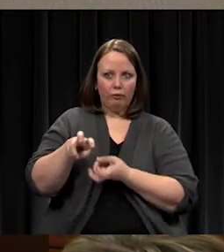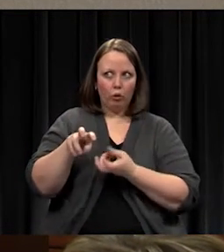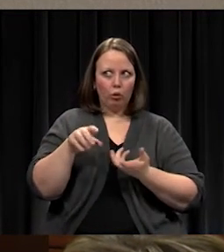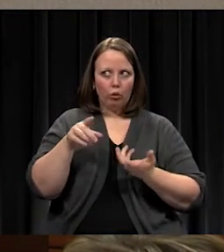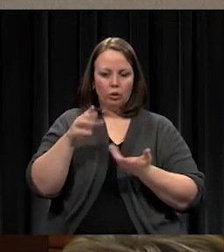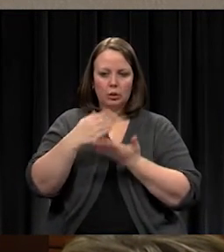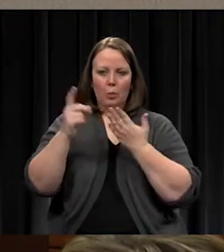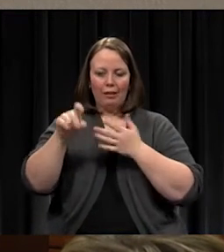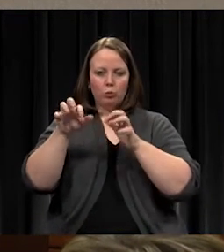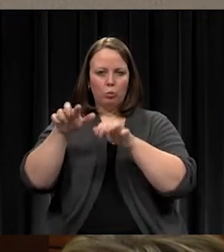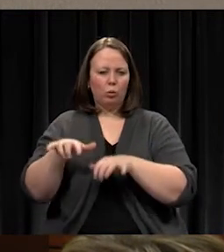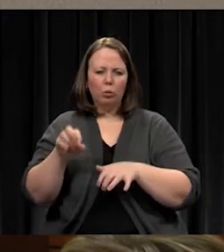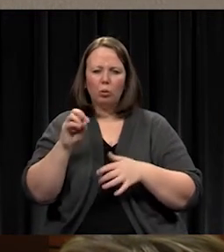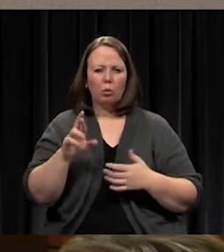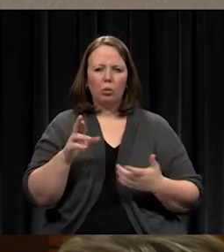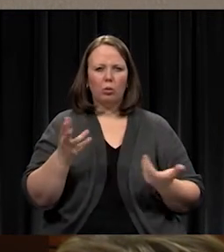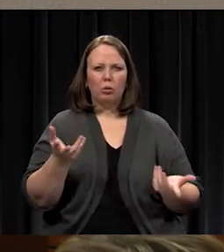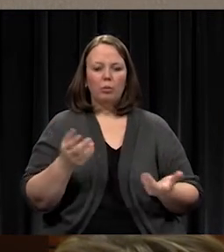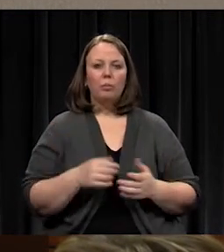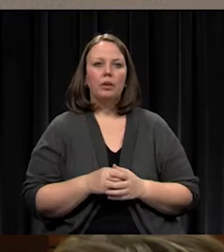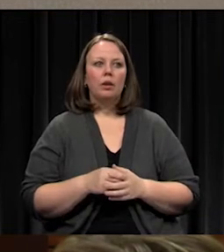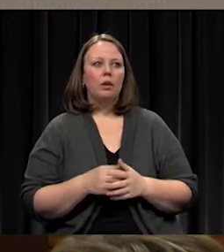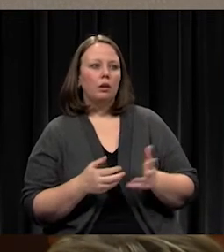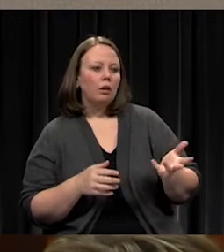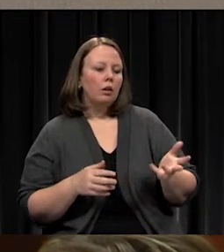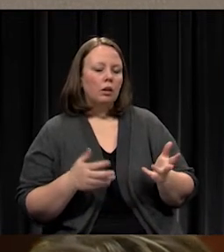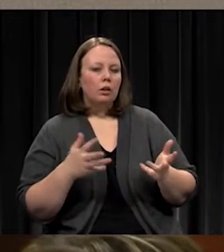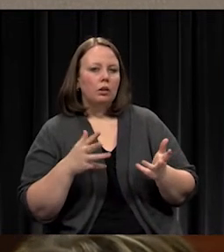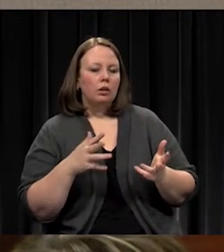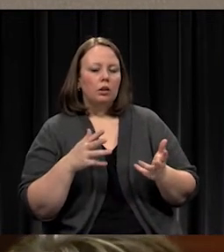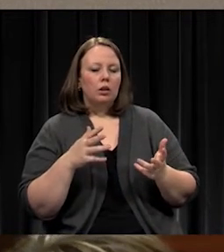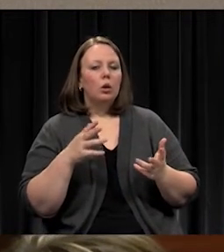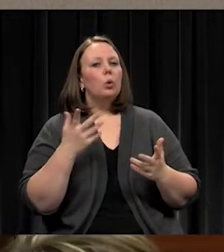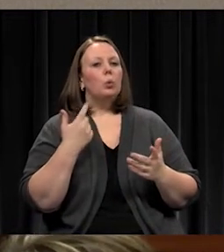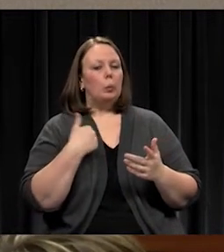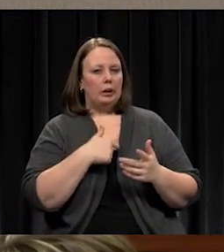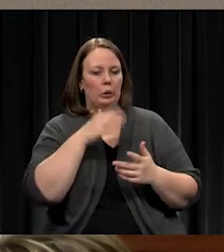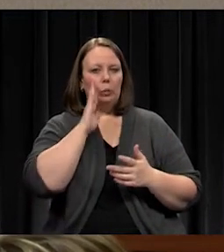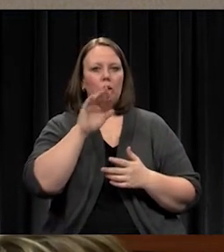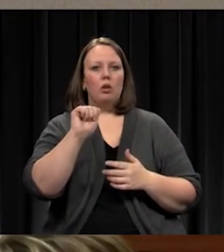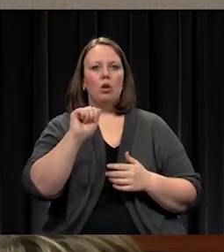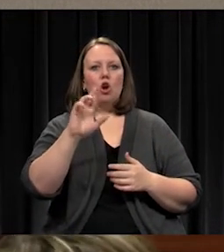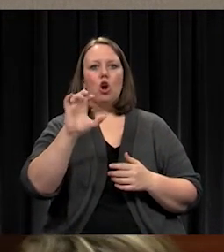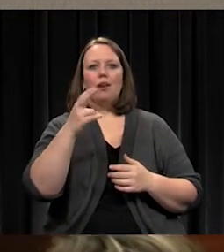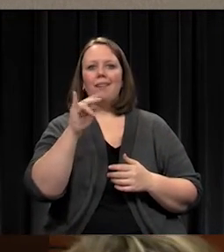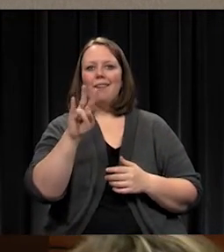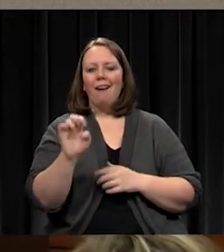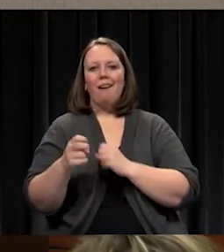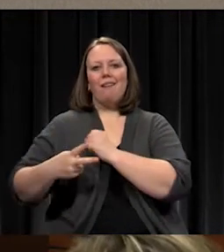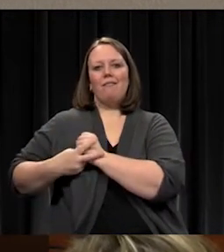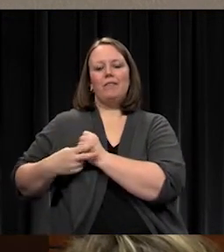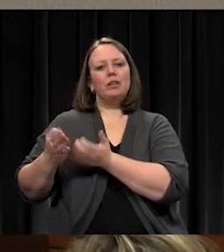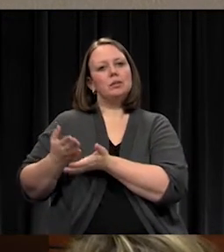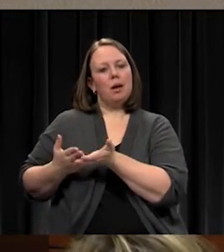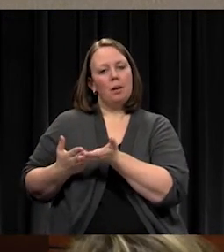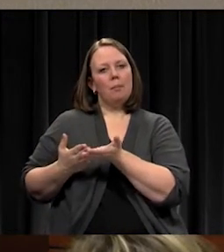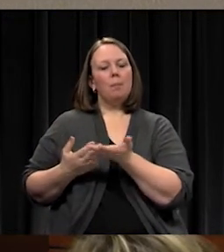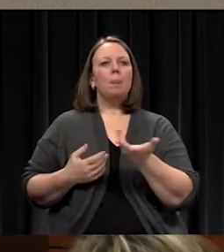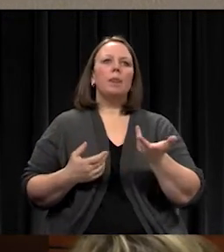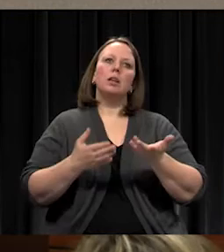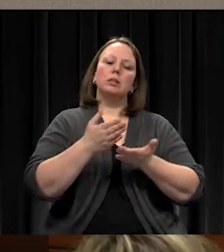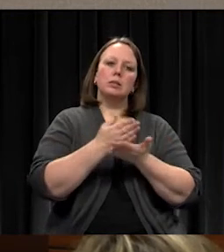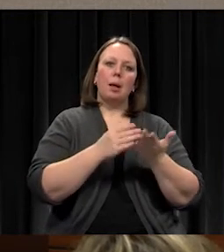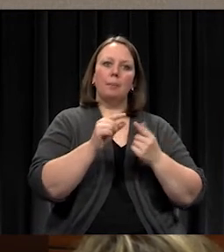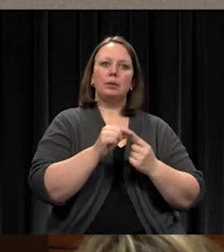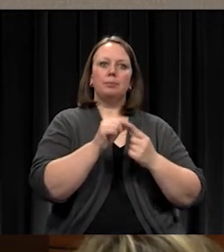No. Well, yes and no. We will be archiving some of it. Some of it the special education department may